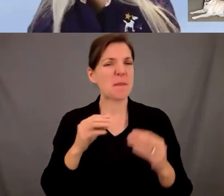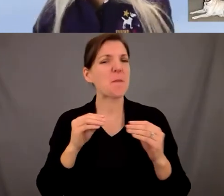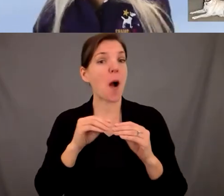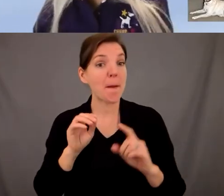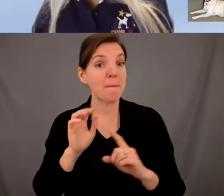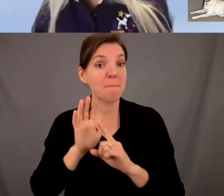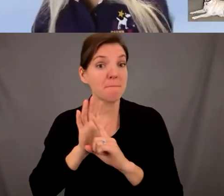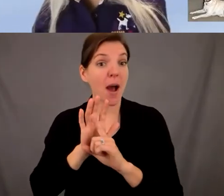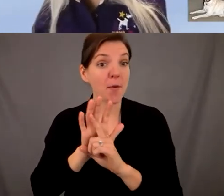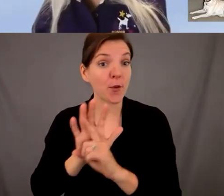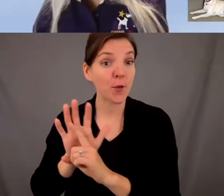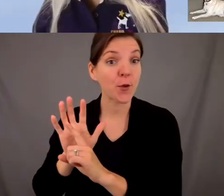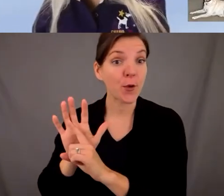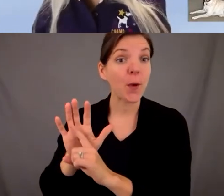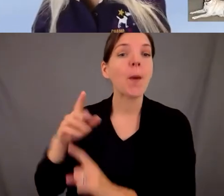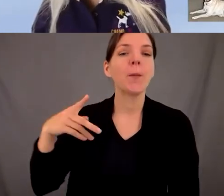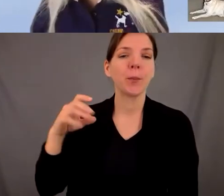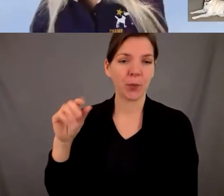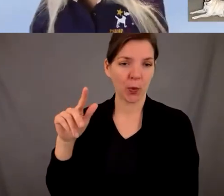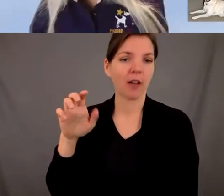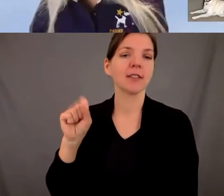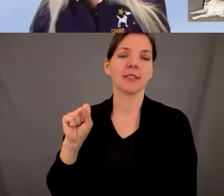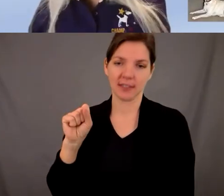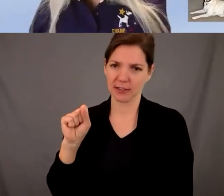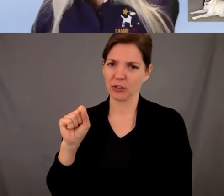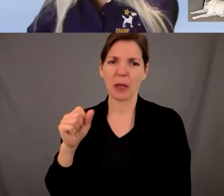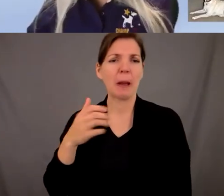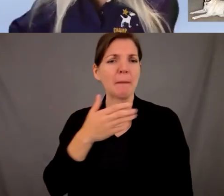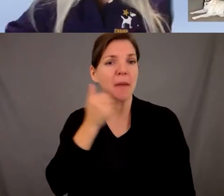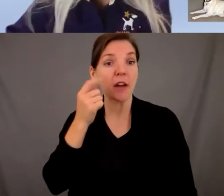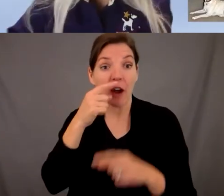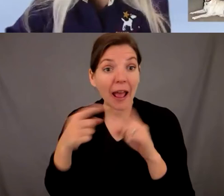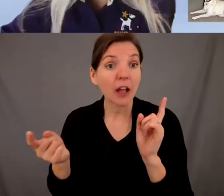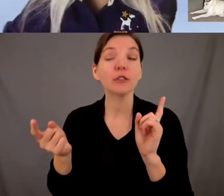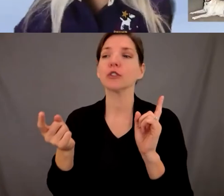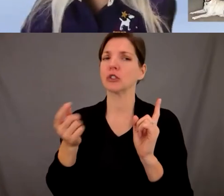wonderful smart and good good for our families with with allergies